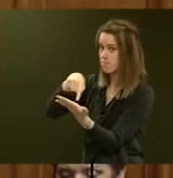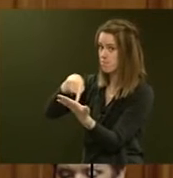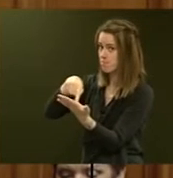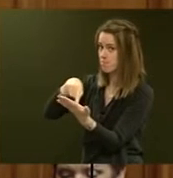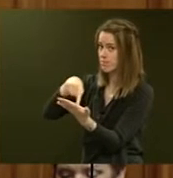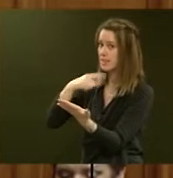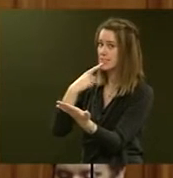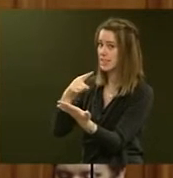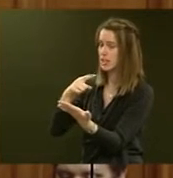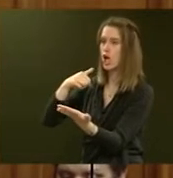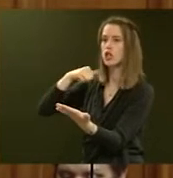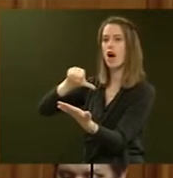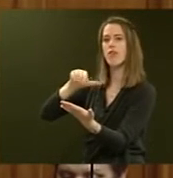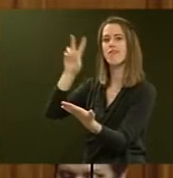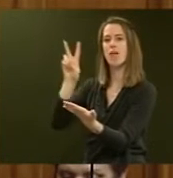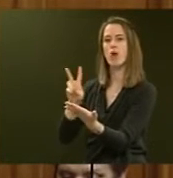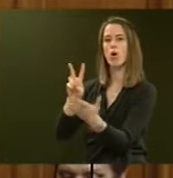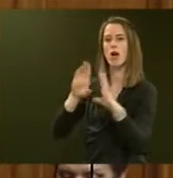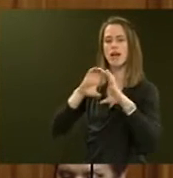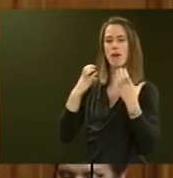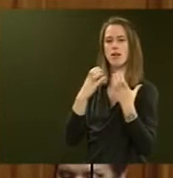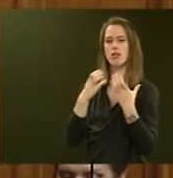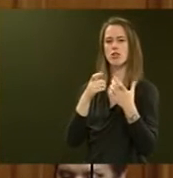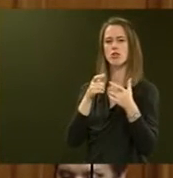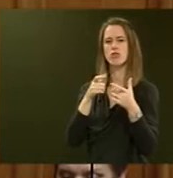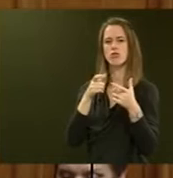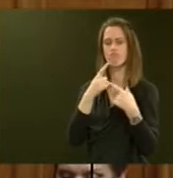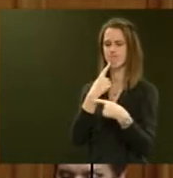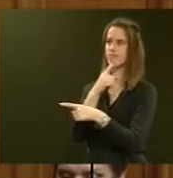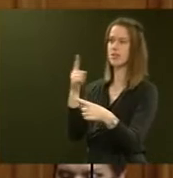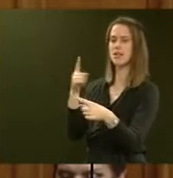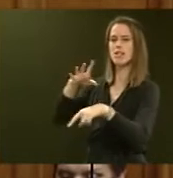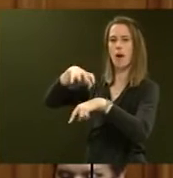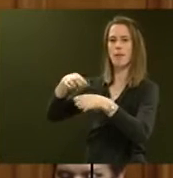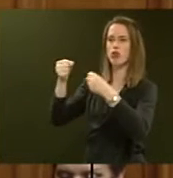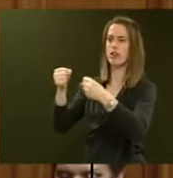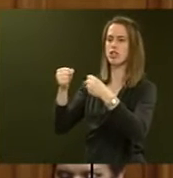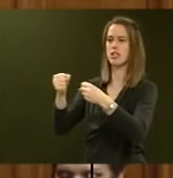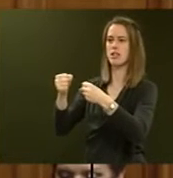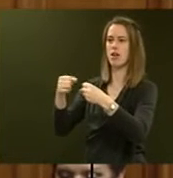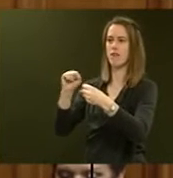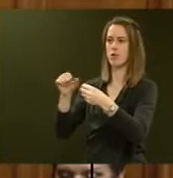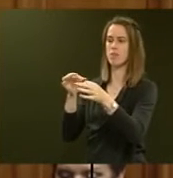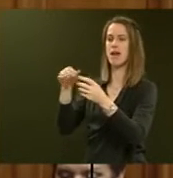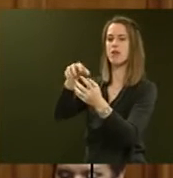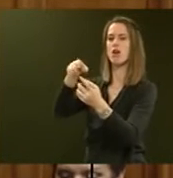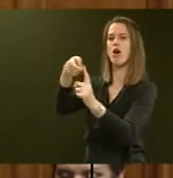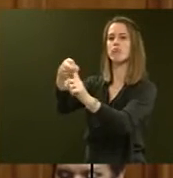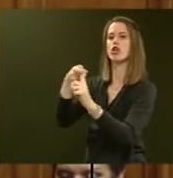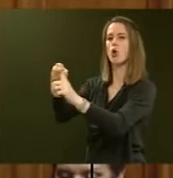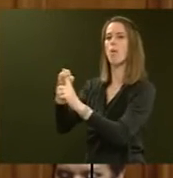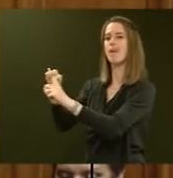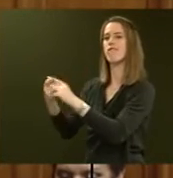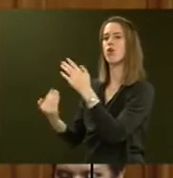that on the 9 April Cabinet directed the Department of Corrections to place its planned procurement of a new